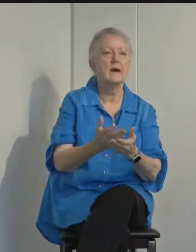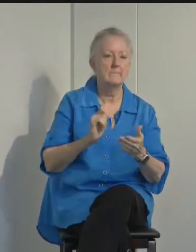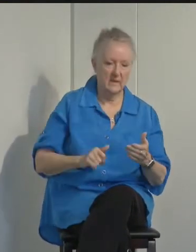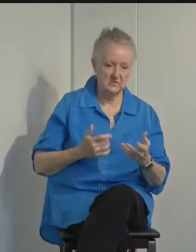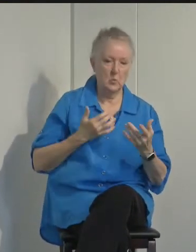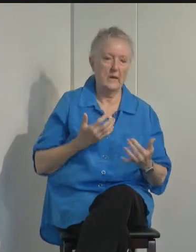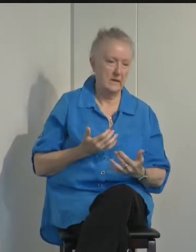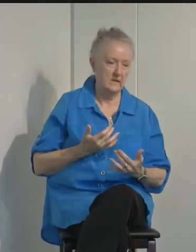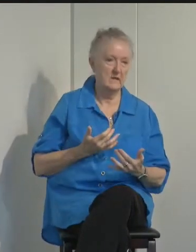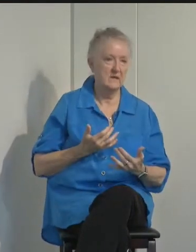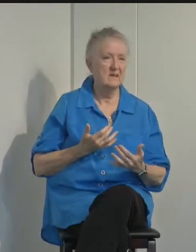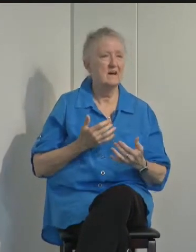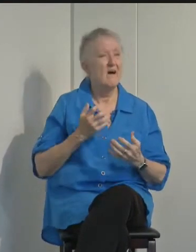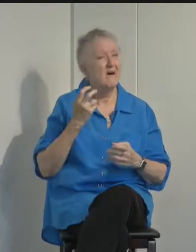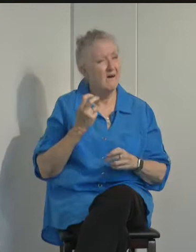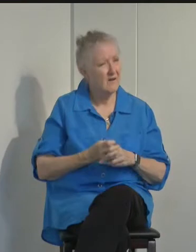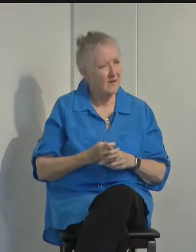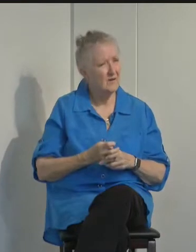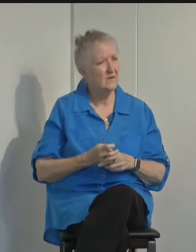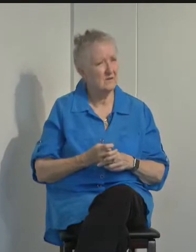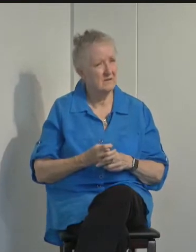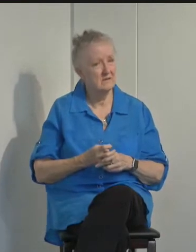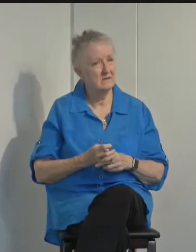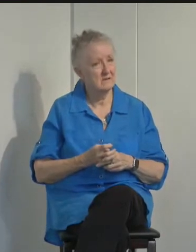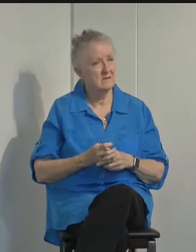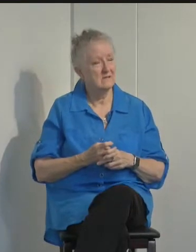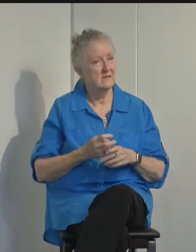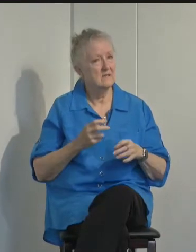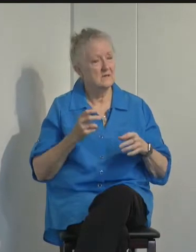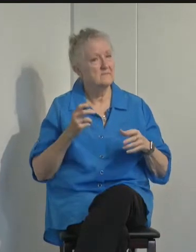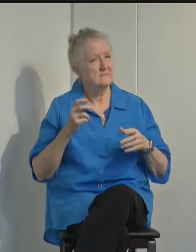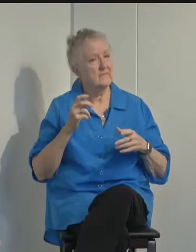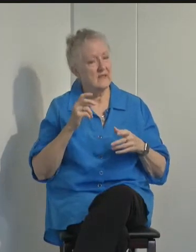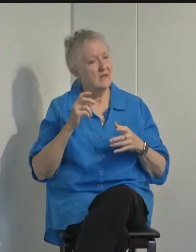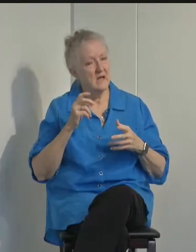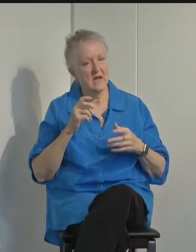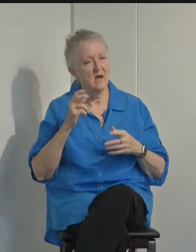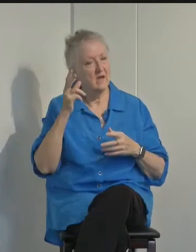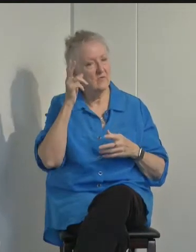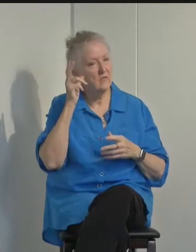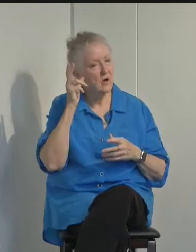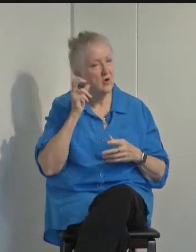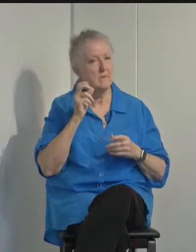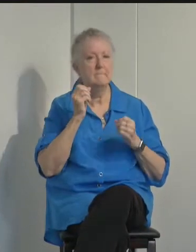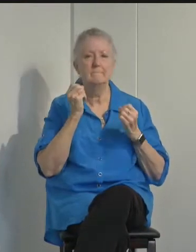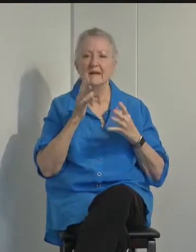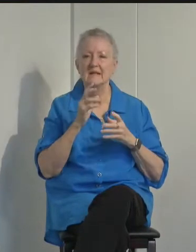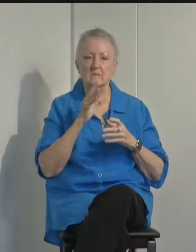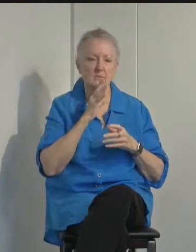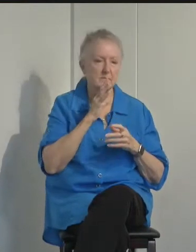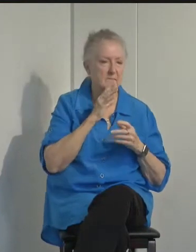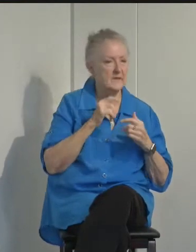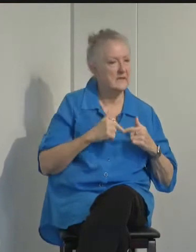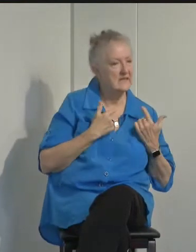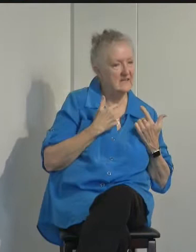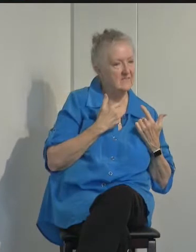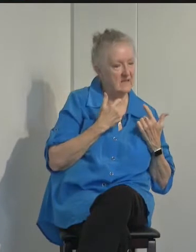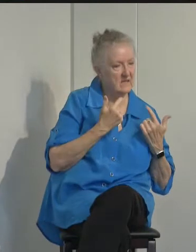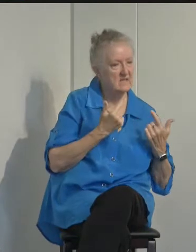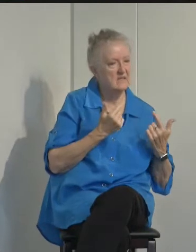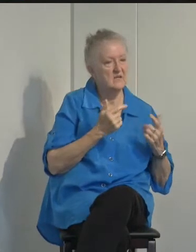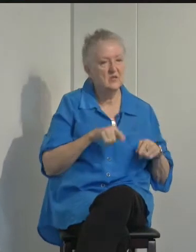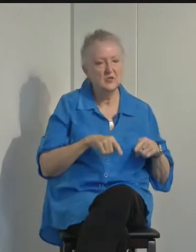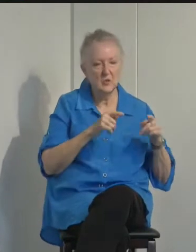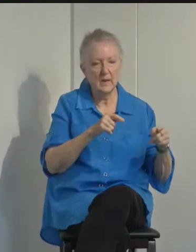place, and this is a hard place to be in. I've heard many references to living life in a pandemic